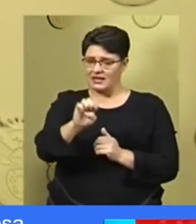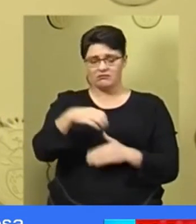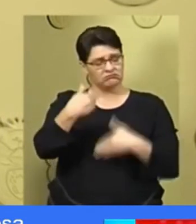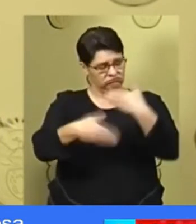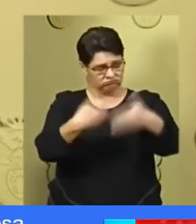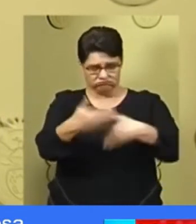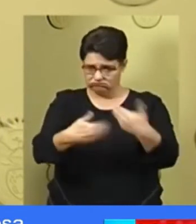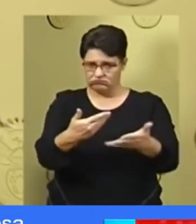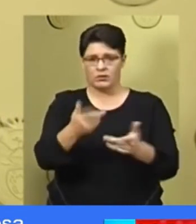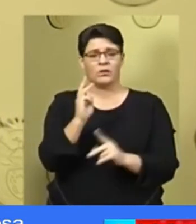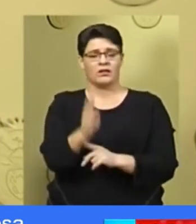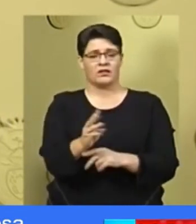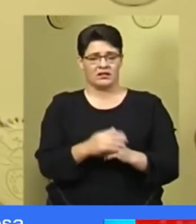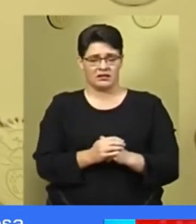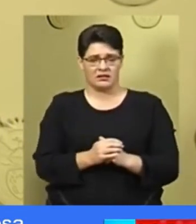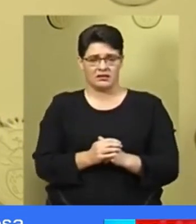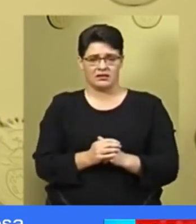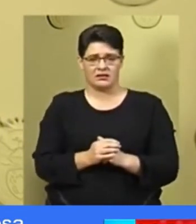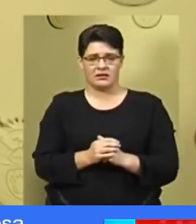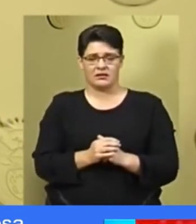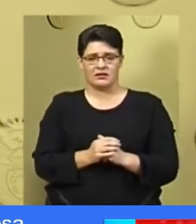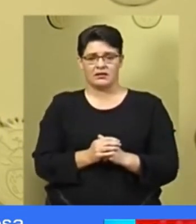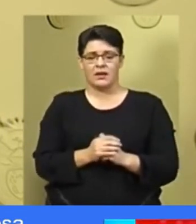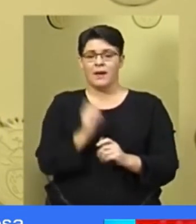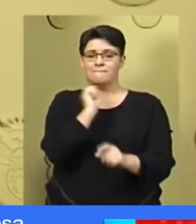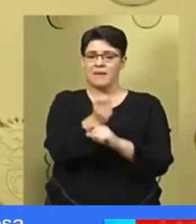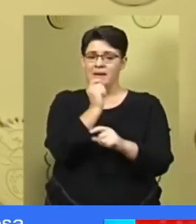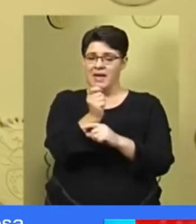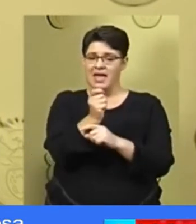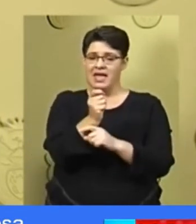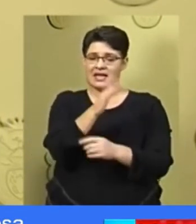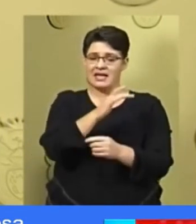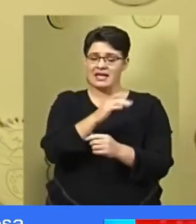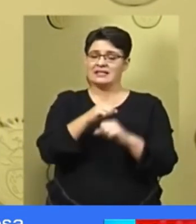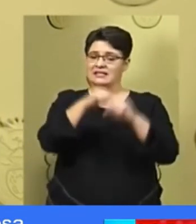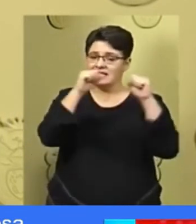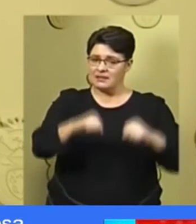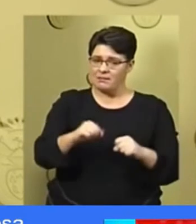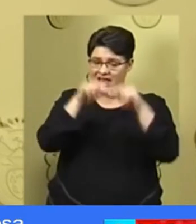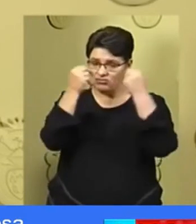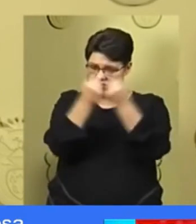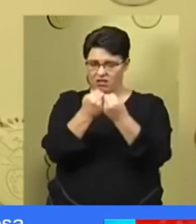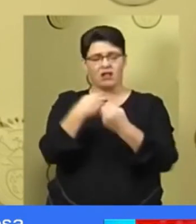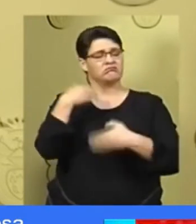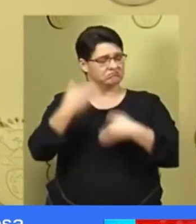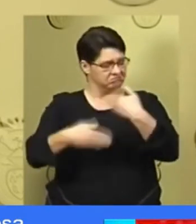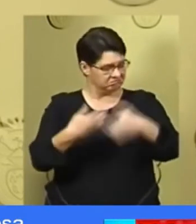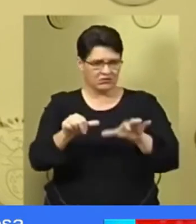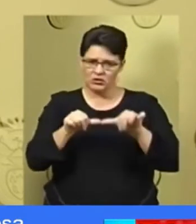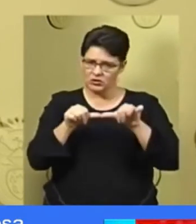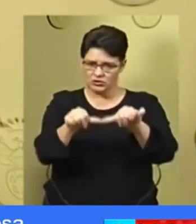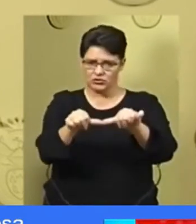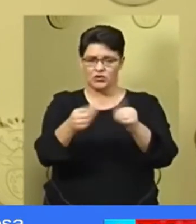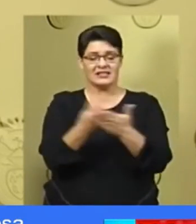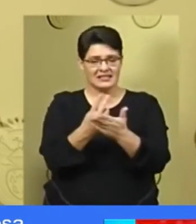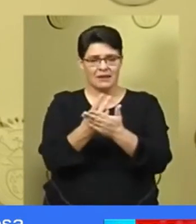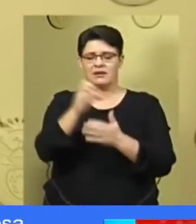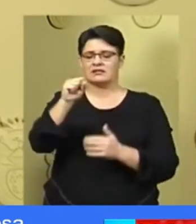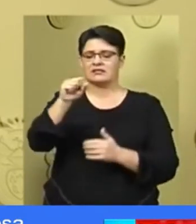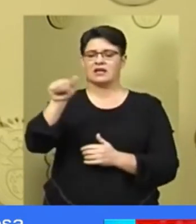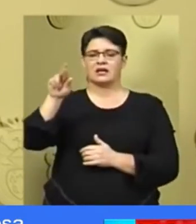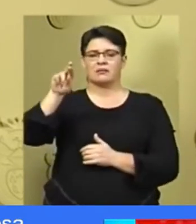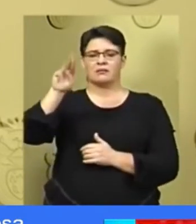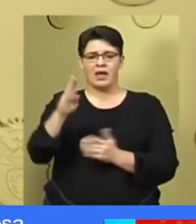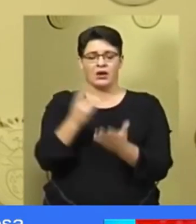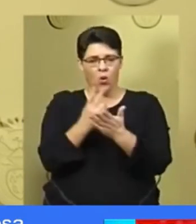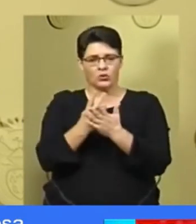to function, the national payment system will continue to operate, and the Reserve Bank and the